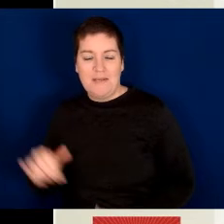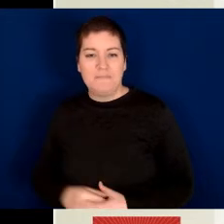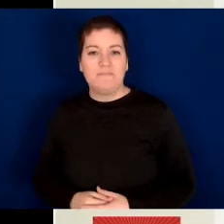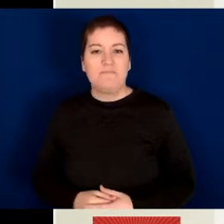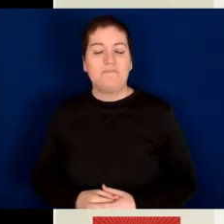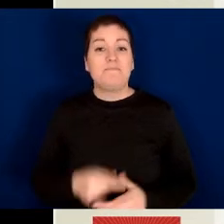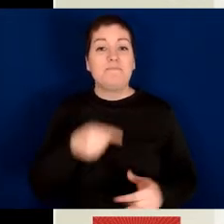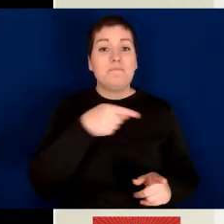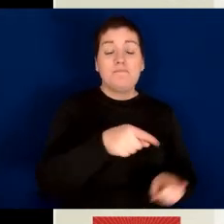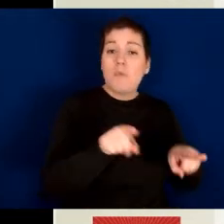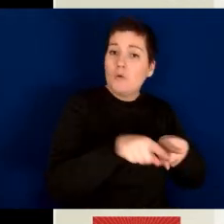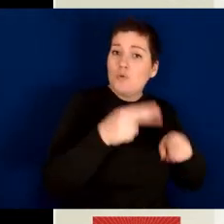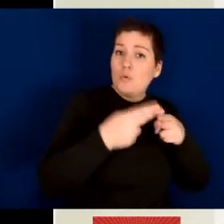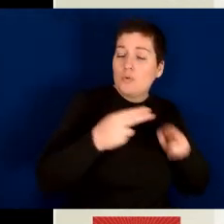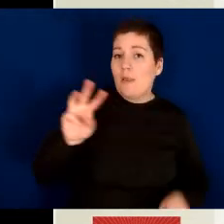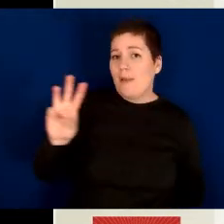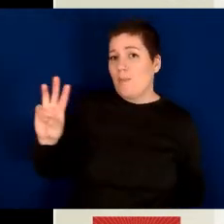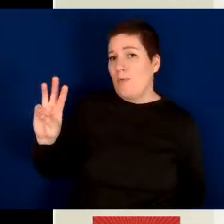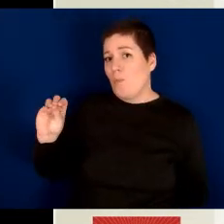cited list or reference list.